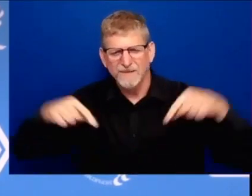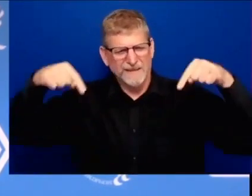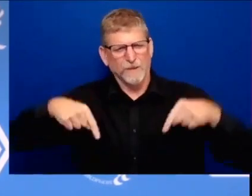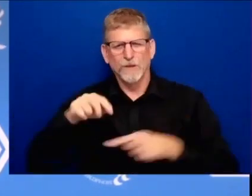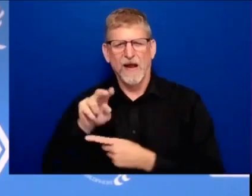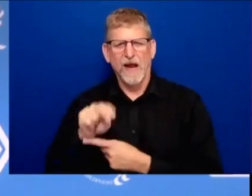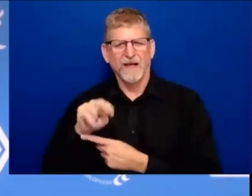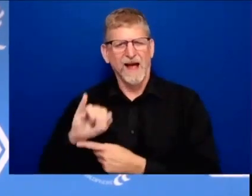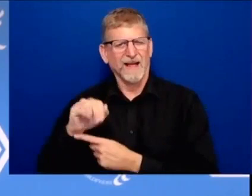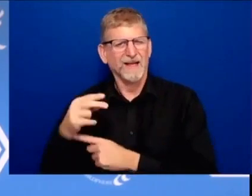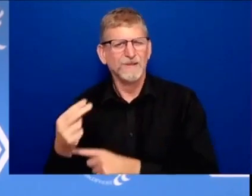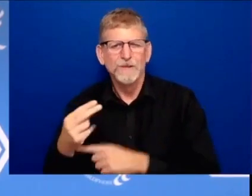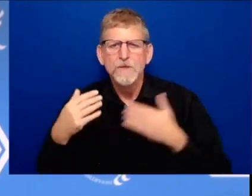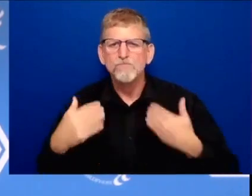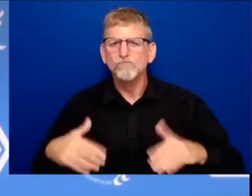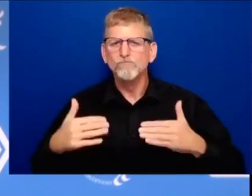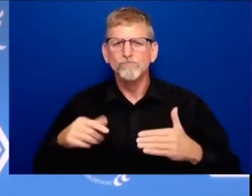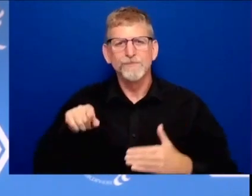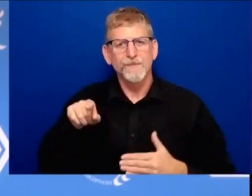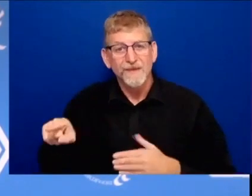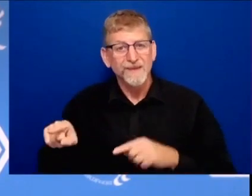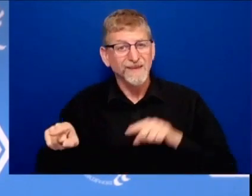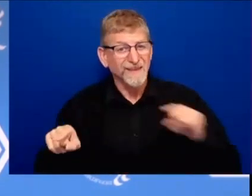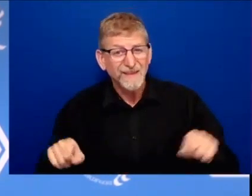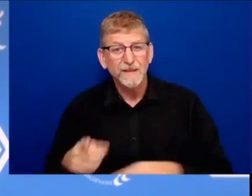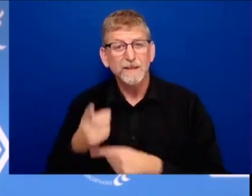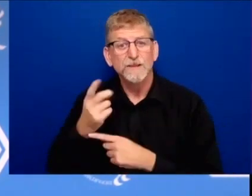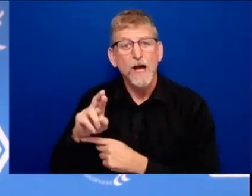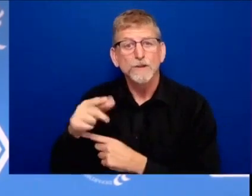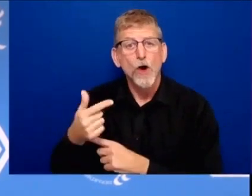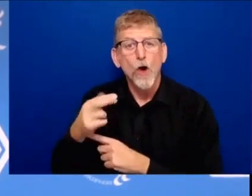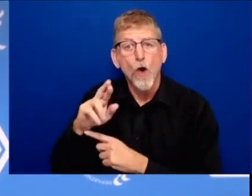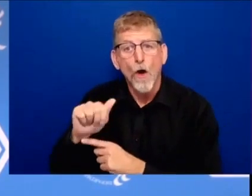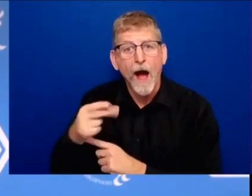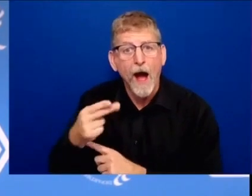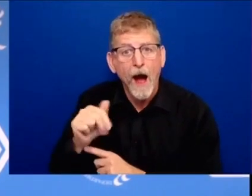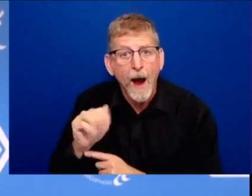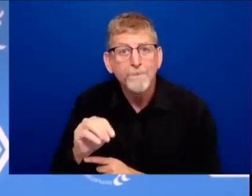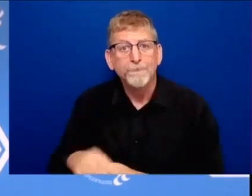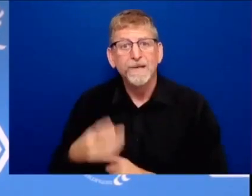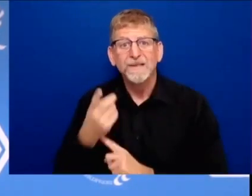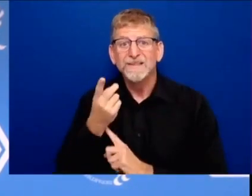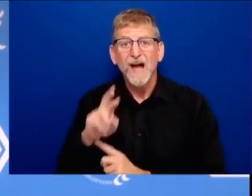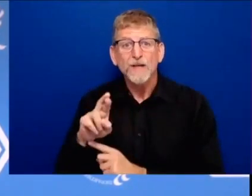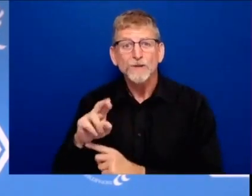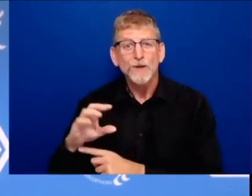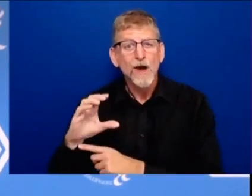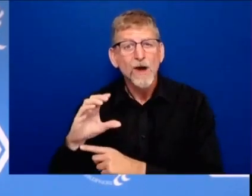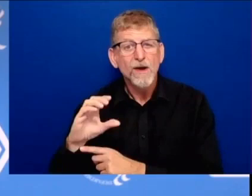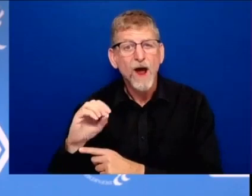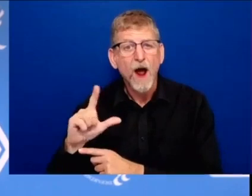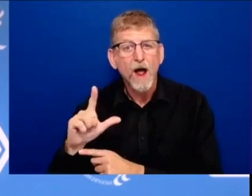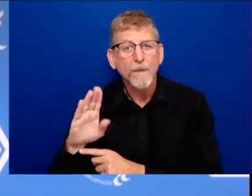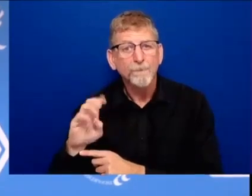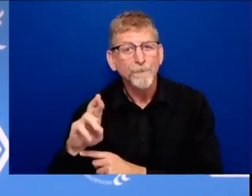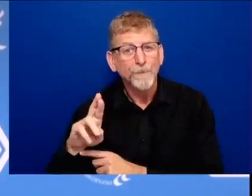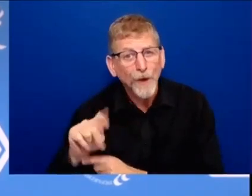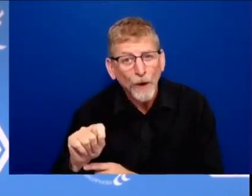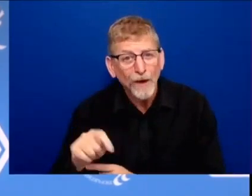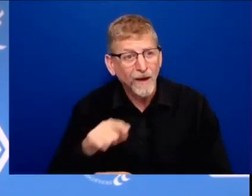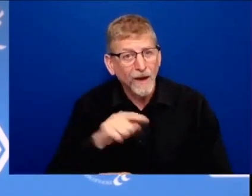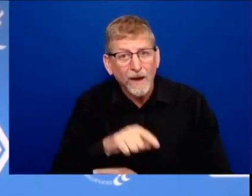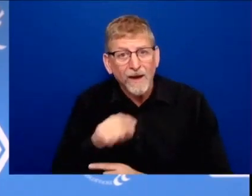covert it's incredible it's a place to go where you our top minds spend years